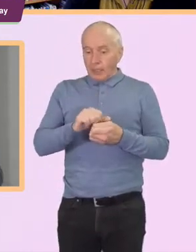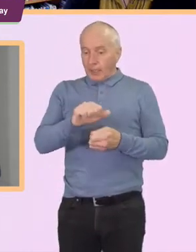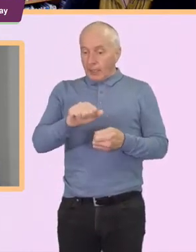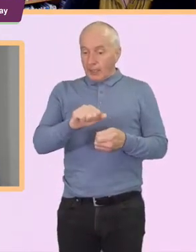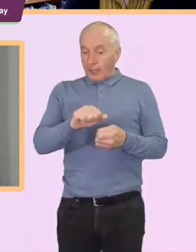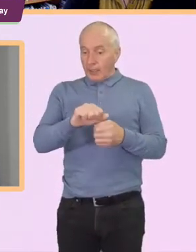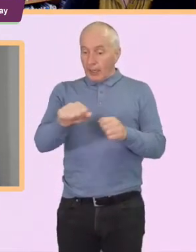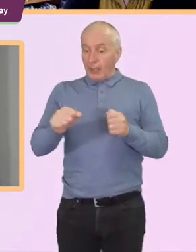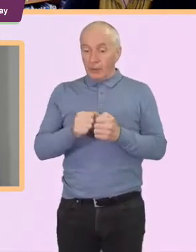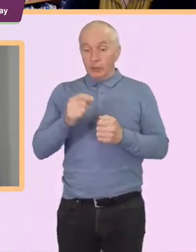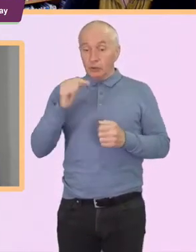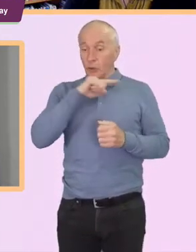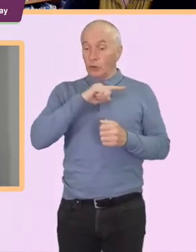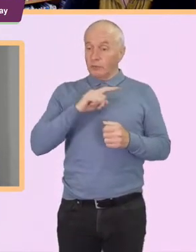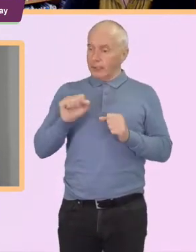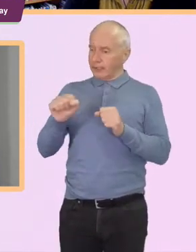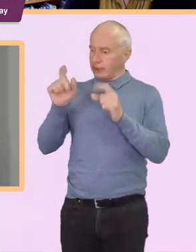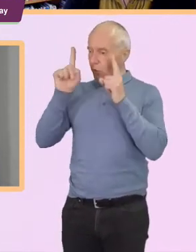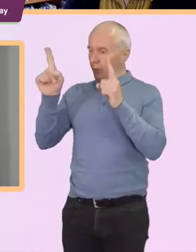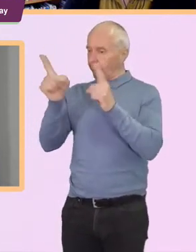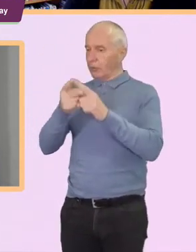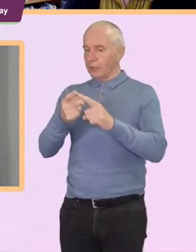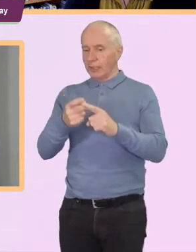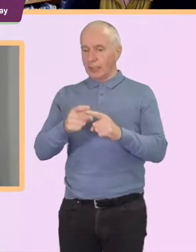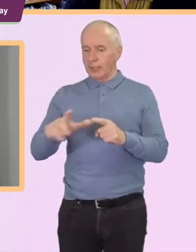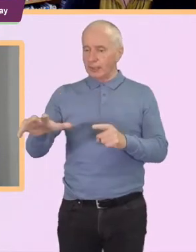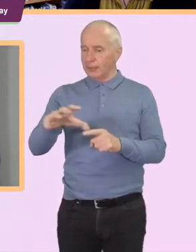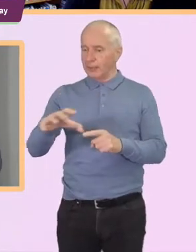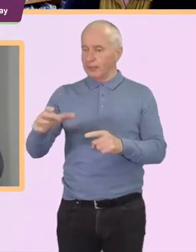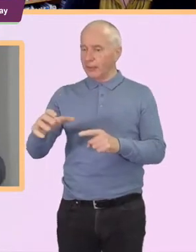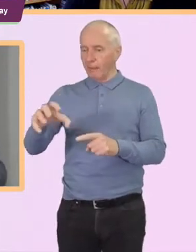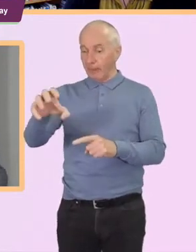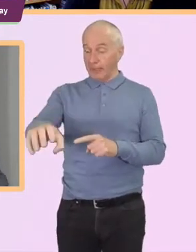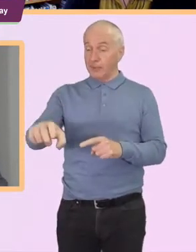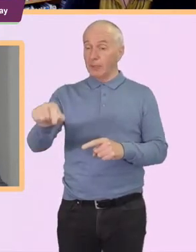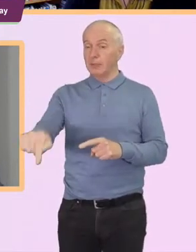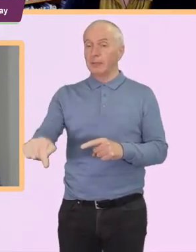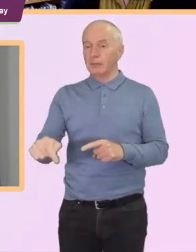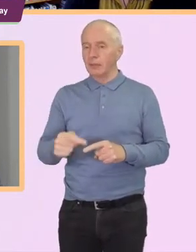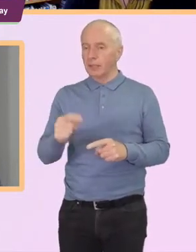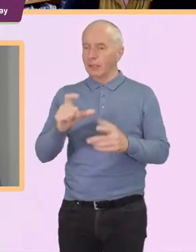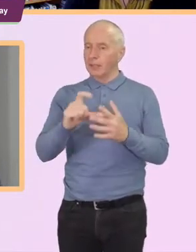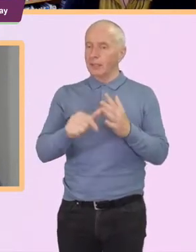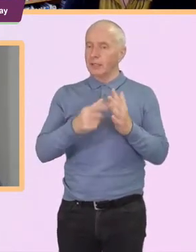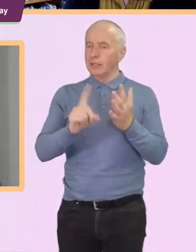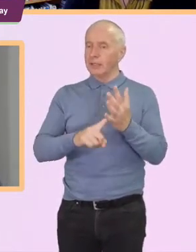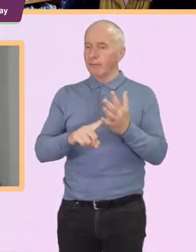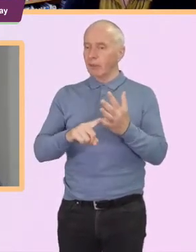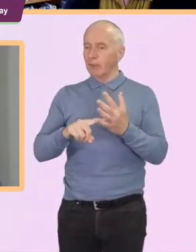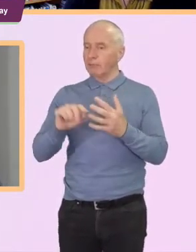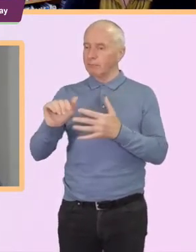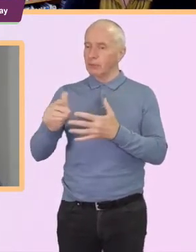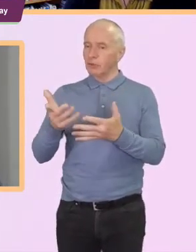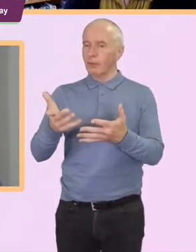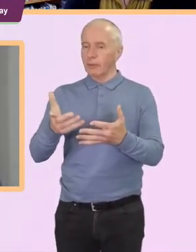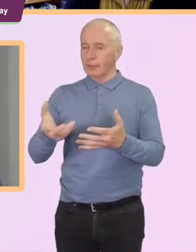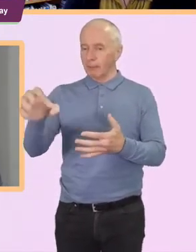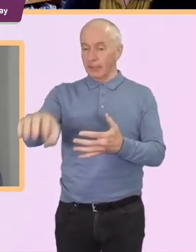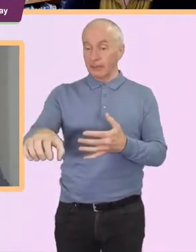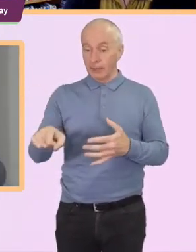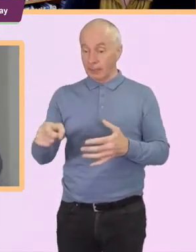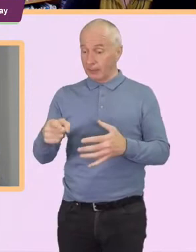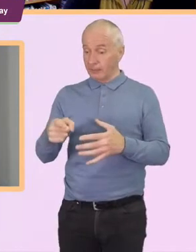of his university placement he did a civil service placement and actually ended up working on some environment